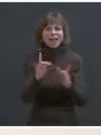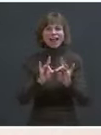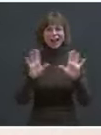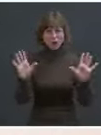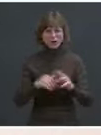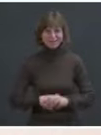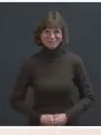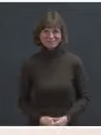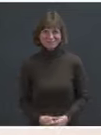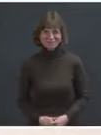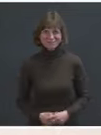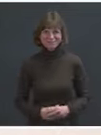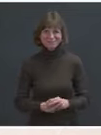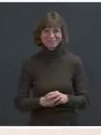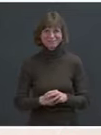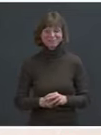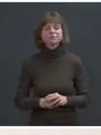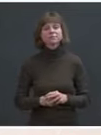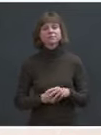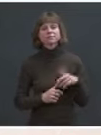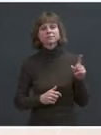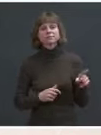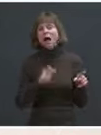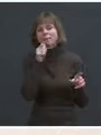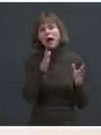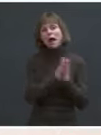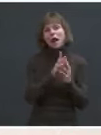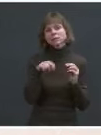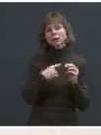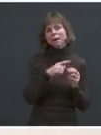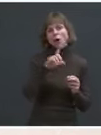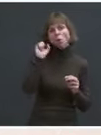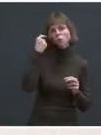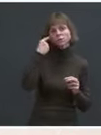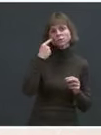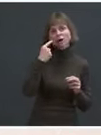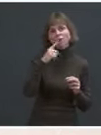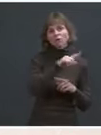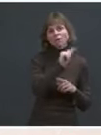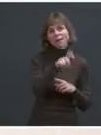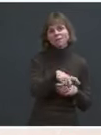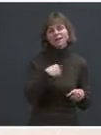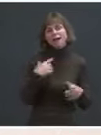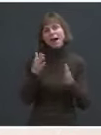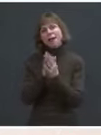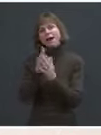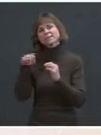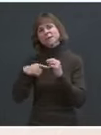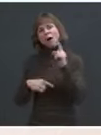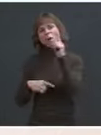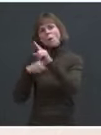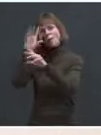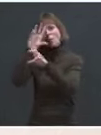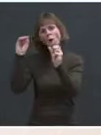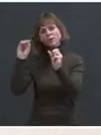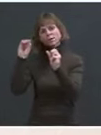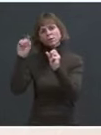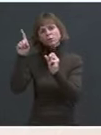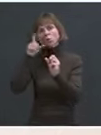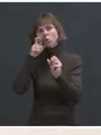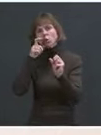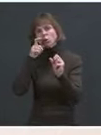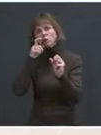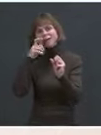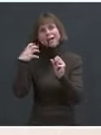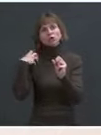not asking about Governor Abbott, asking about President Biden in charge of the federal government, why are the feds